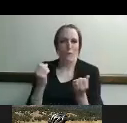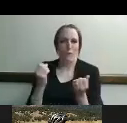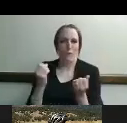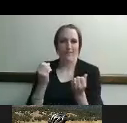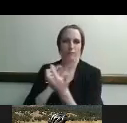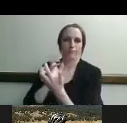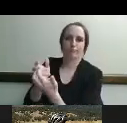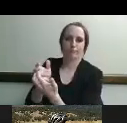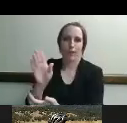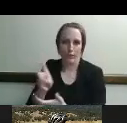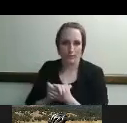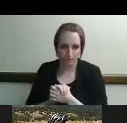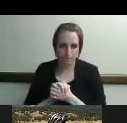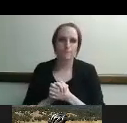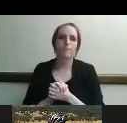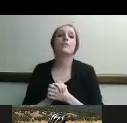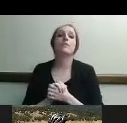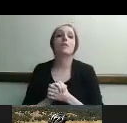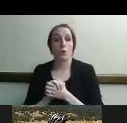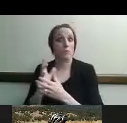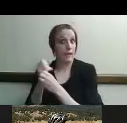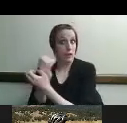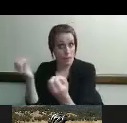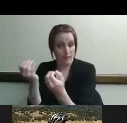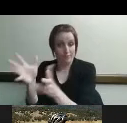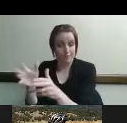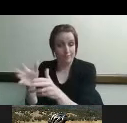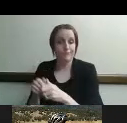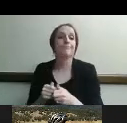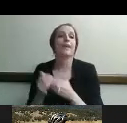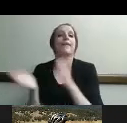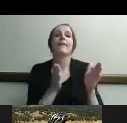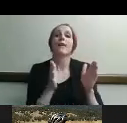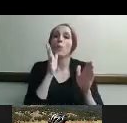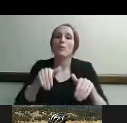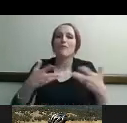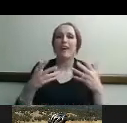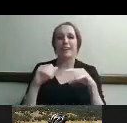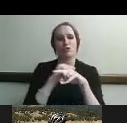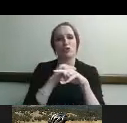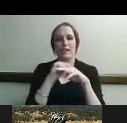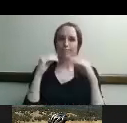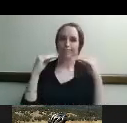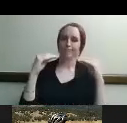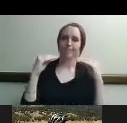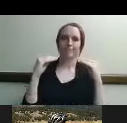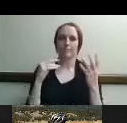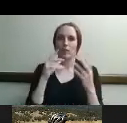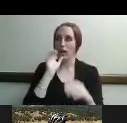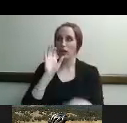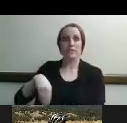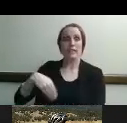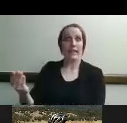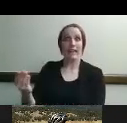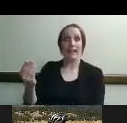besides the equipment is the training they're not just given or sent a box of equipment and and said well good luck putting